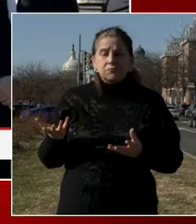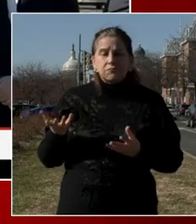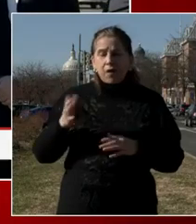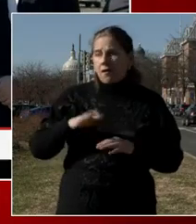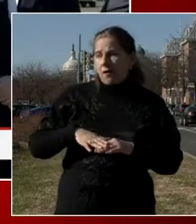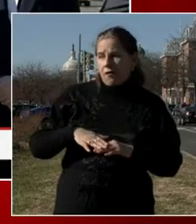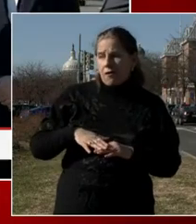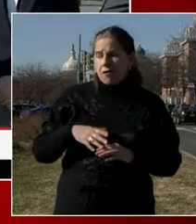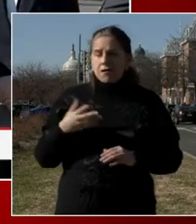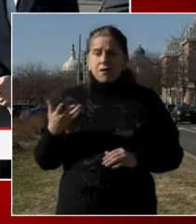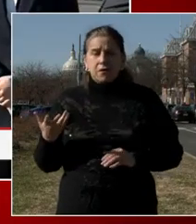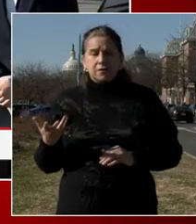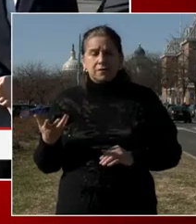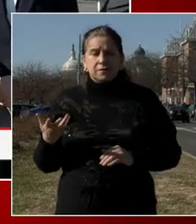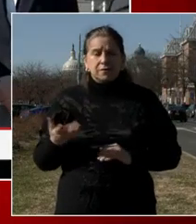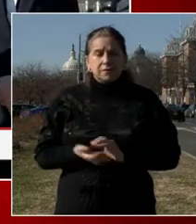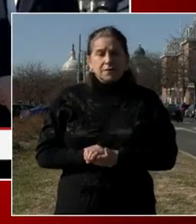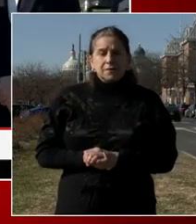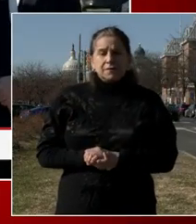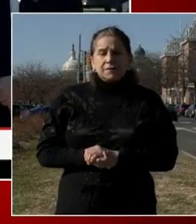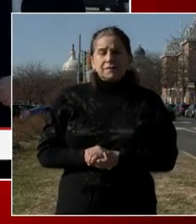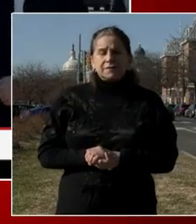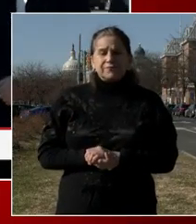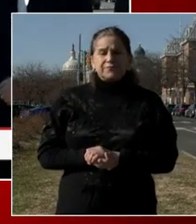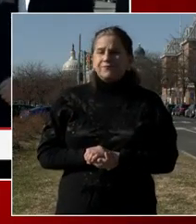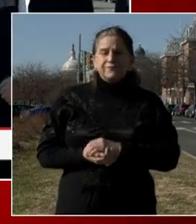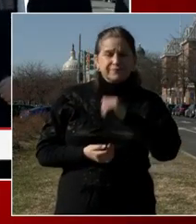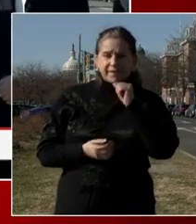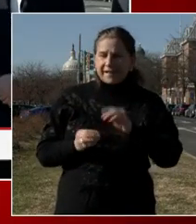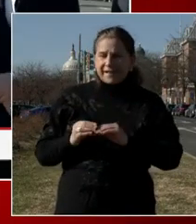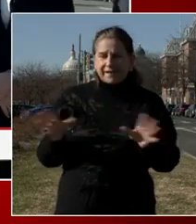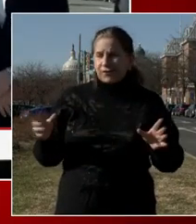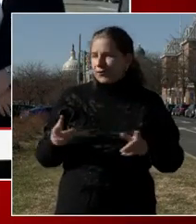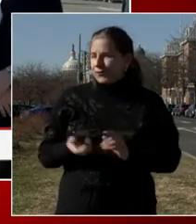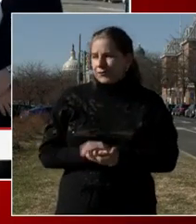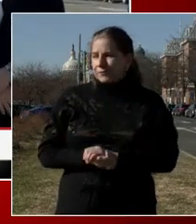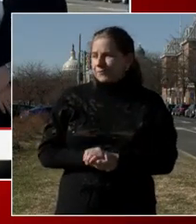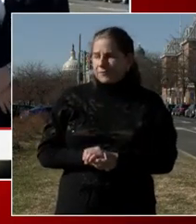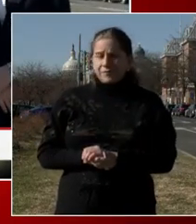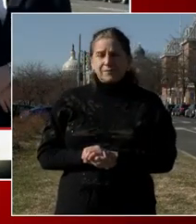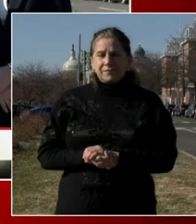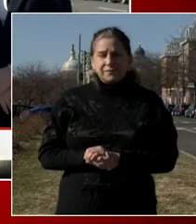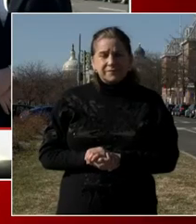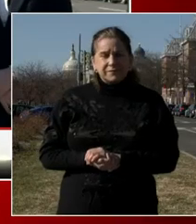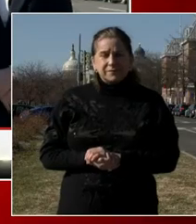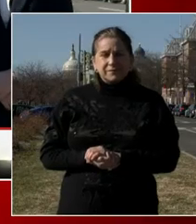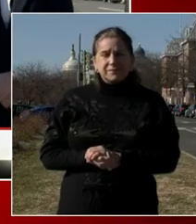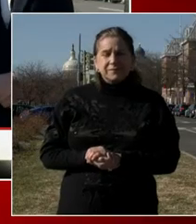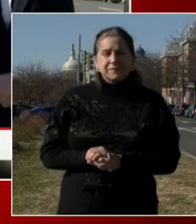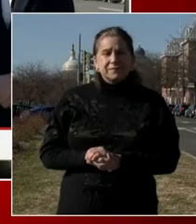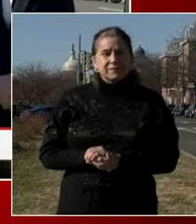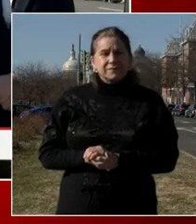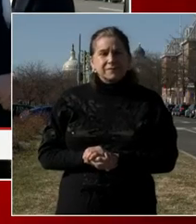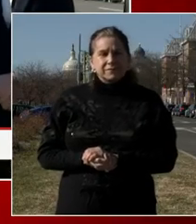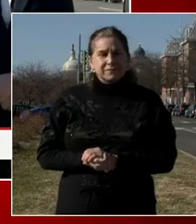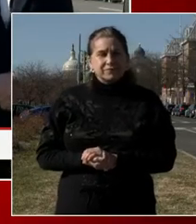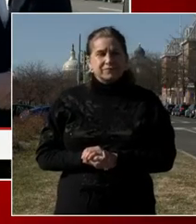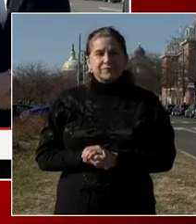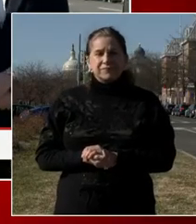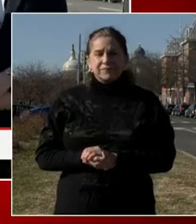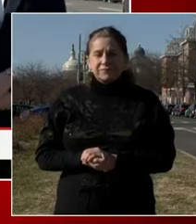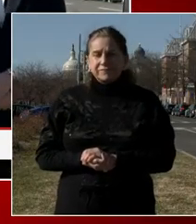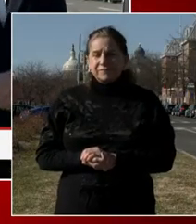If that is not completed in time, will those members be told to sit out or will they be allowed to work inauguration security?